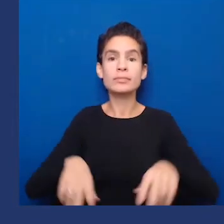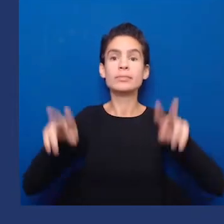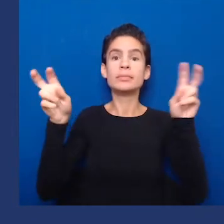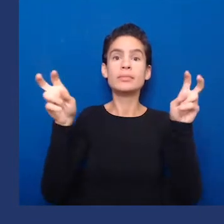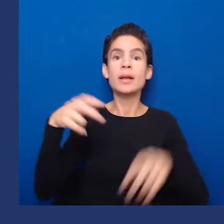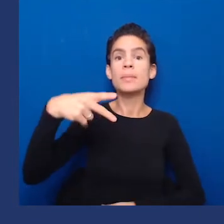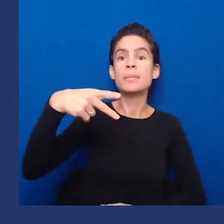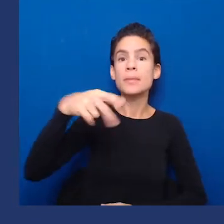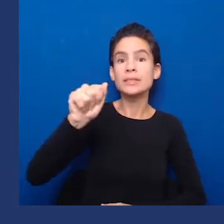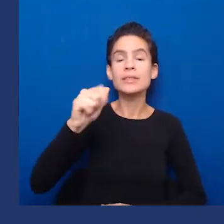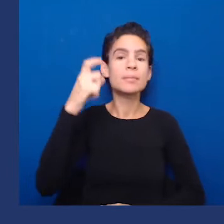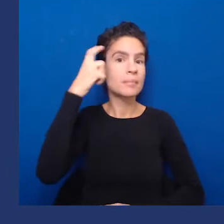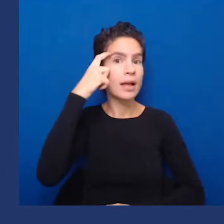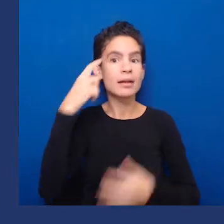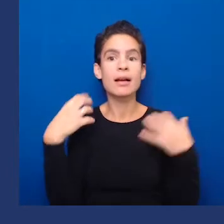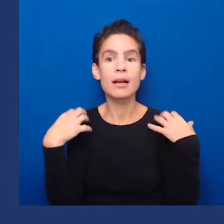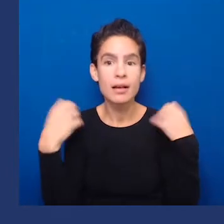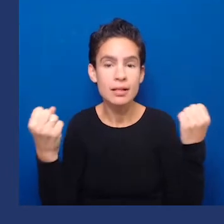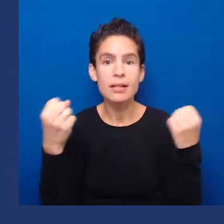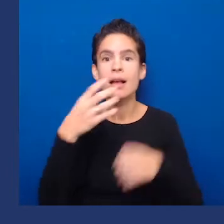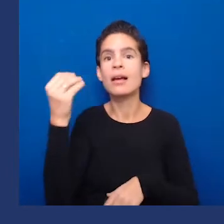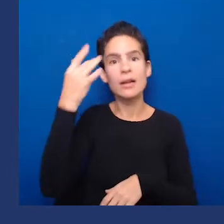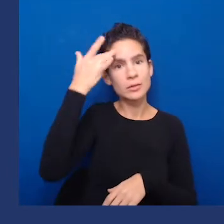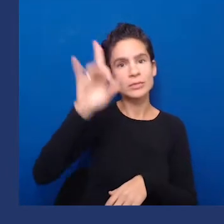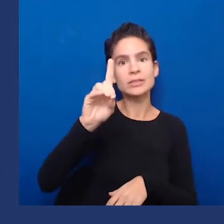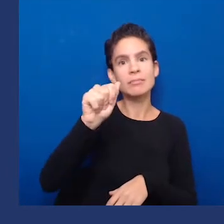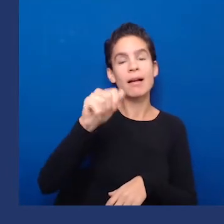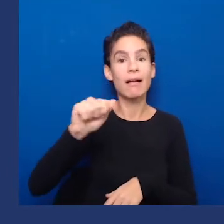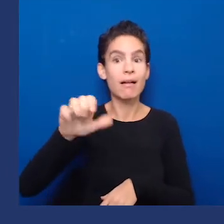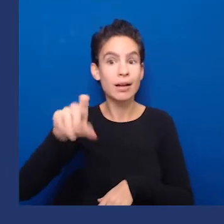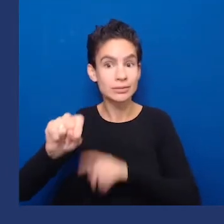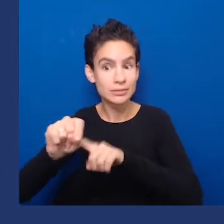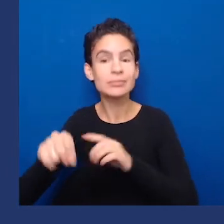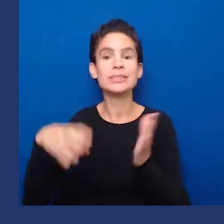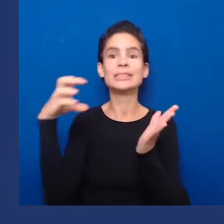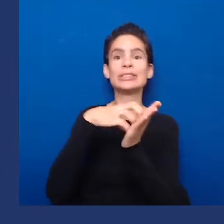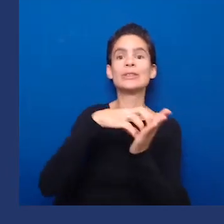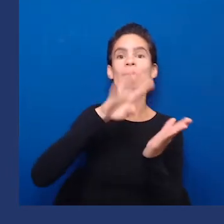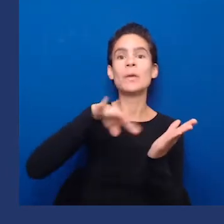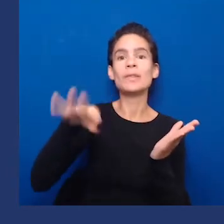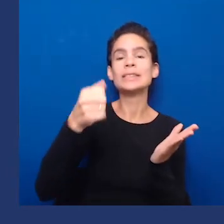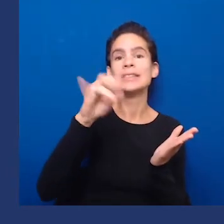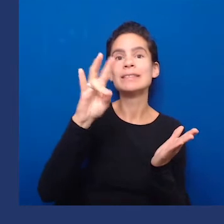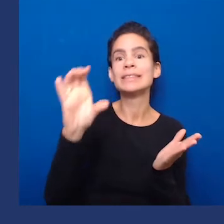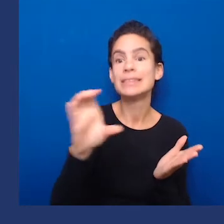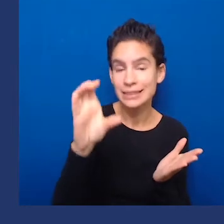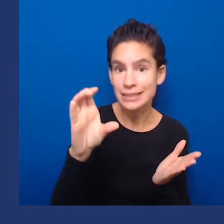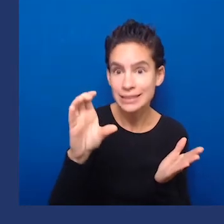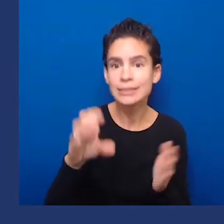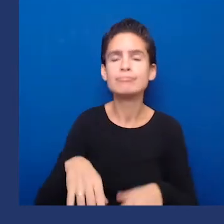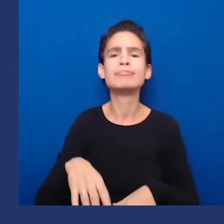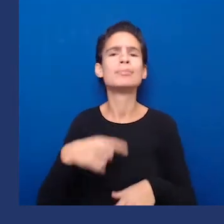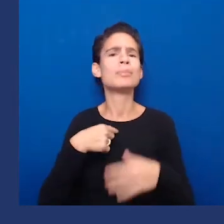Act. I wanted to get it right because I wanted to make sure, you know, in case anyone wants to refer to it, but